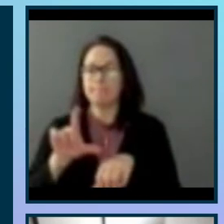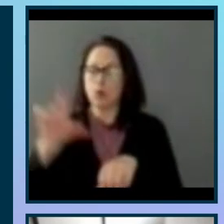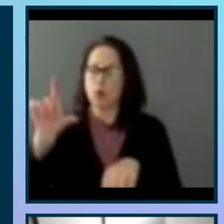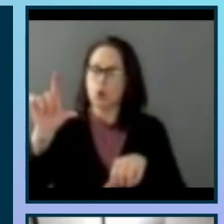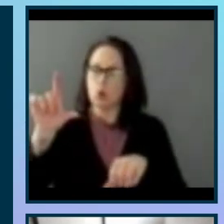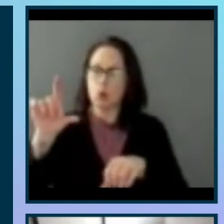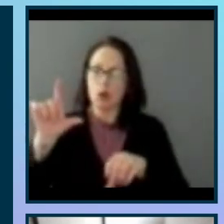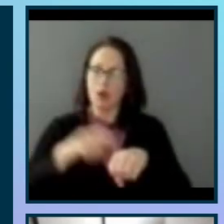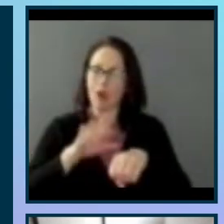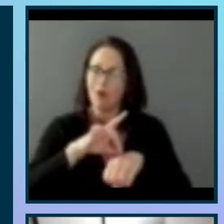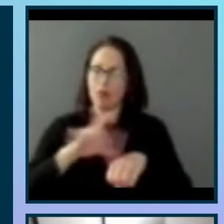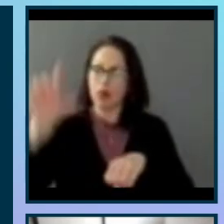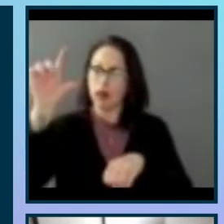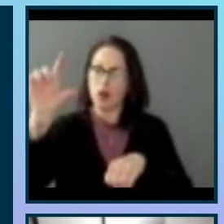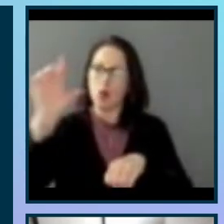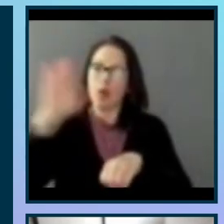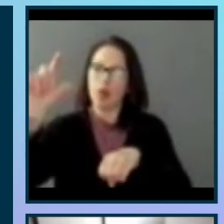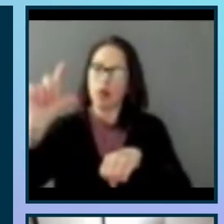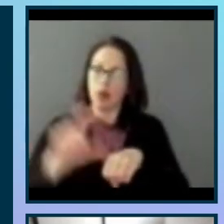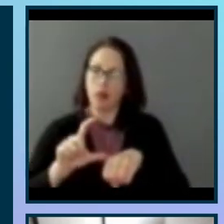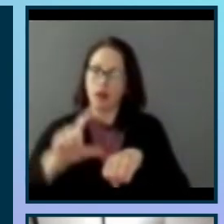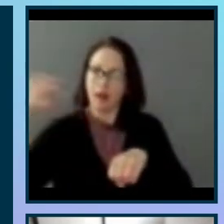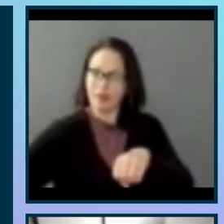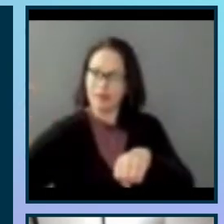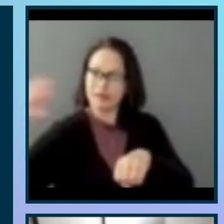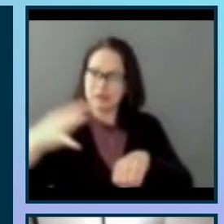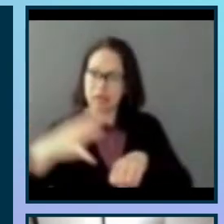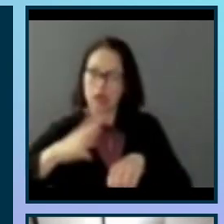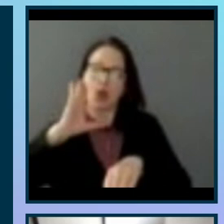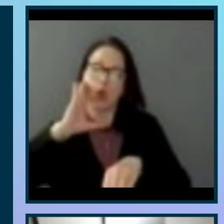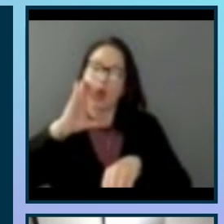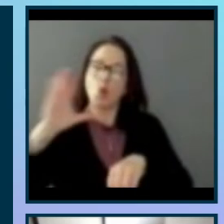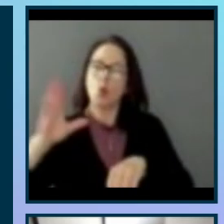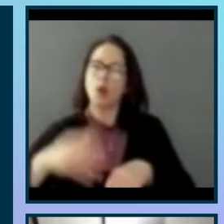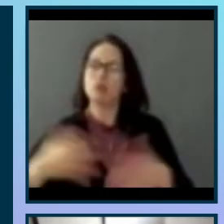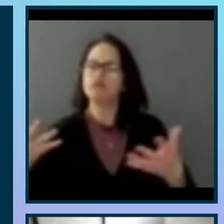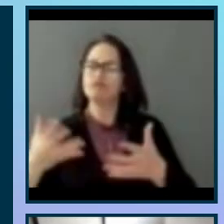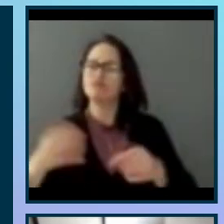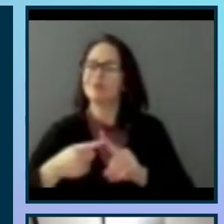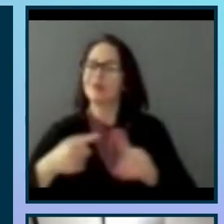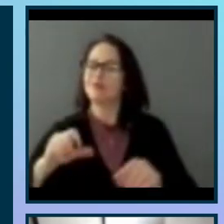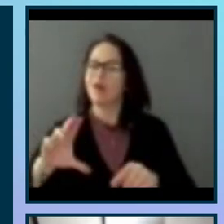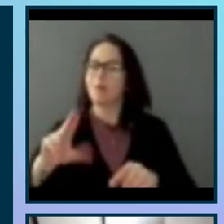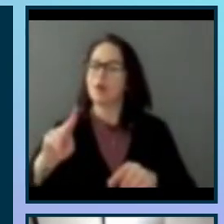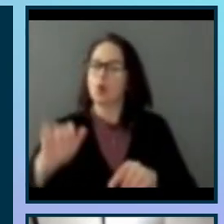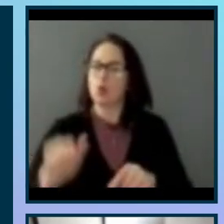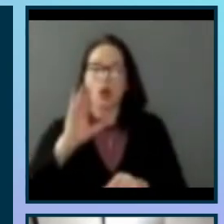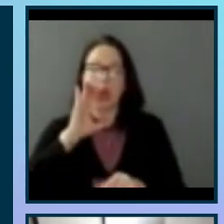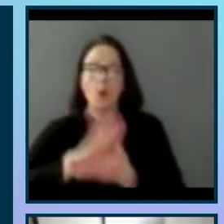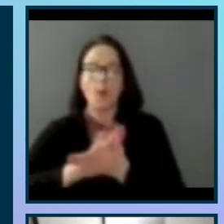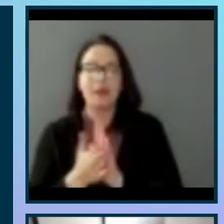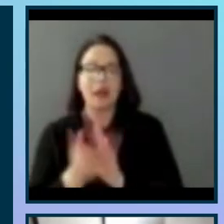the light from the outer part of the sun's atmosphere called the corona becomes visible during